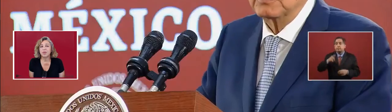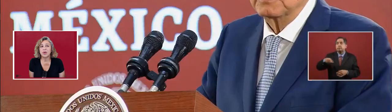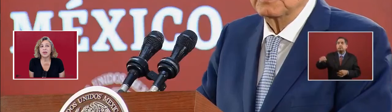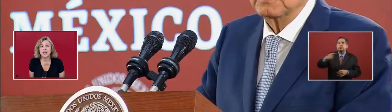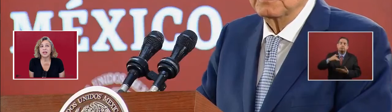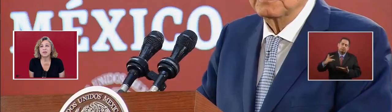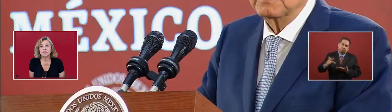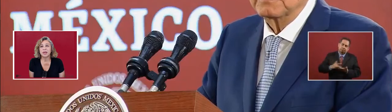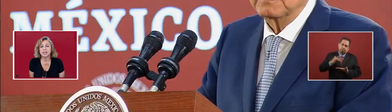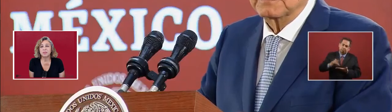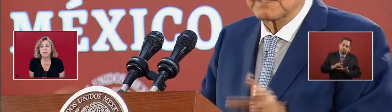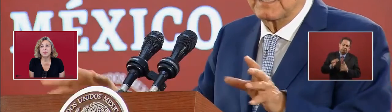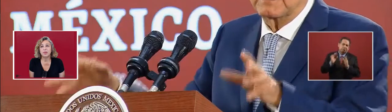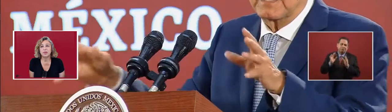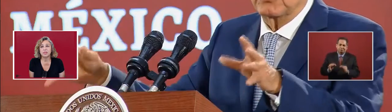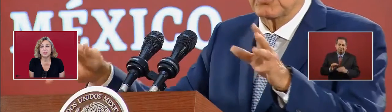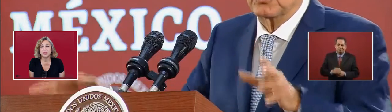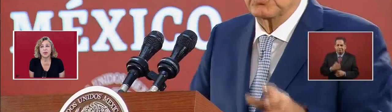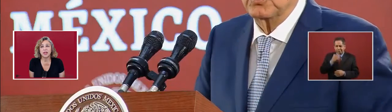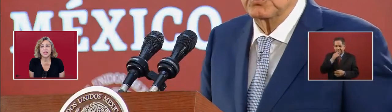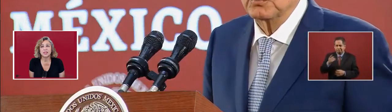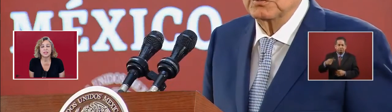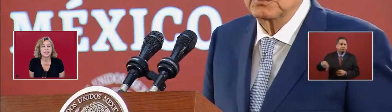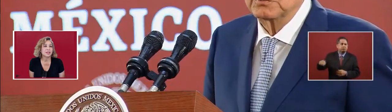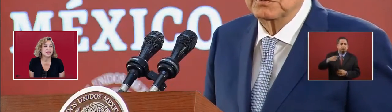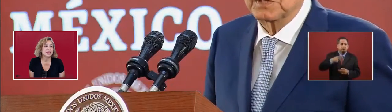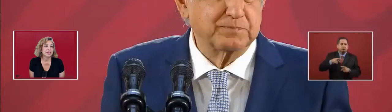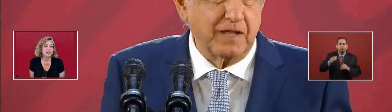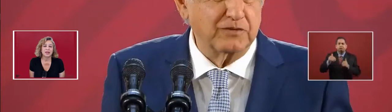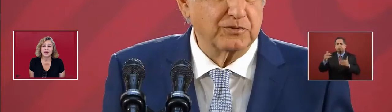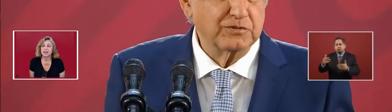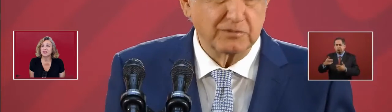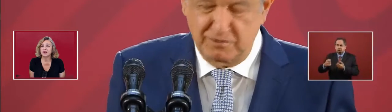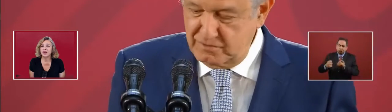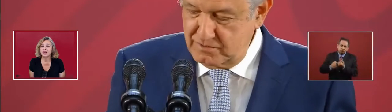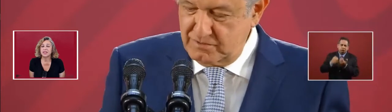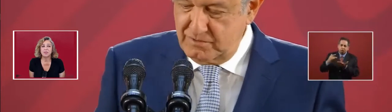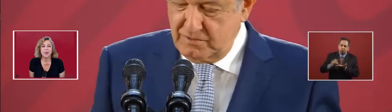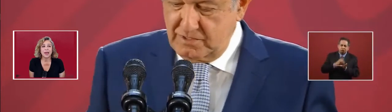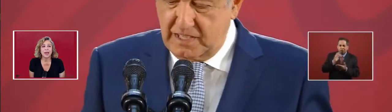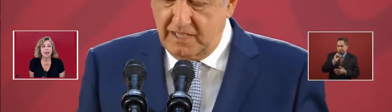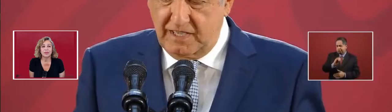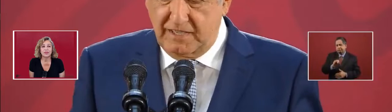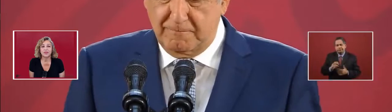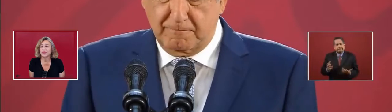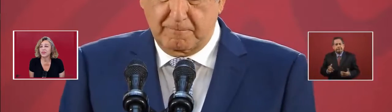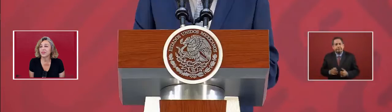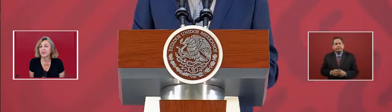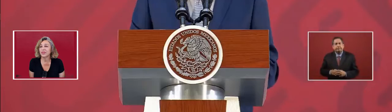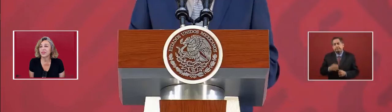And we are gaining it because the people are supporting us. And they're giving us their backing.